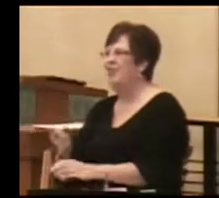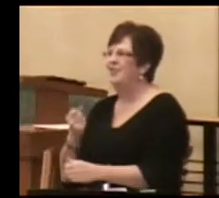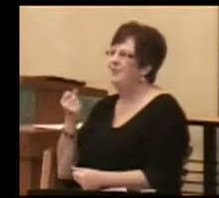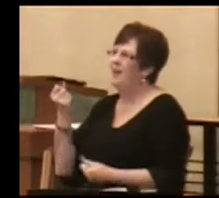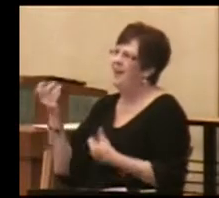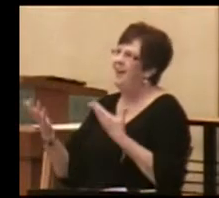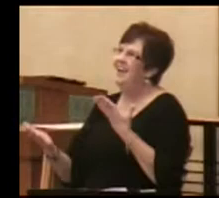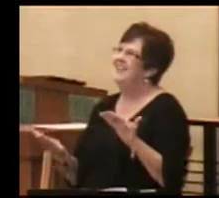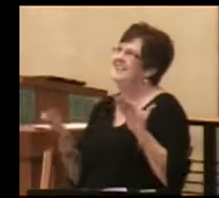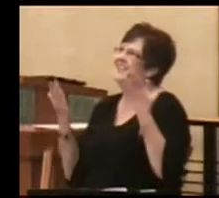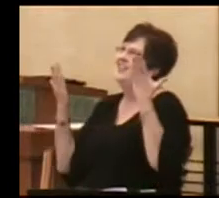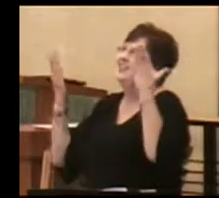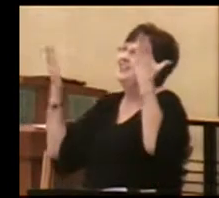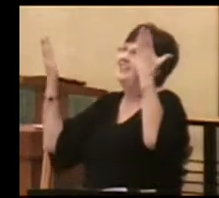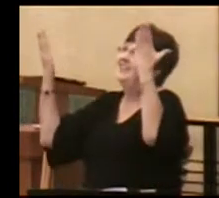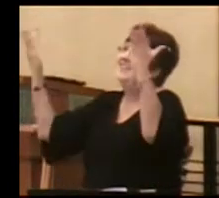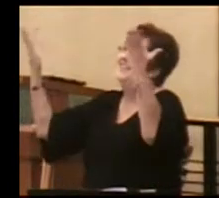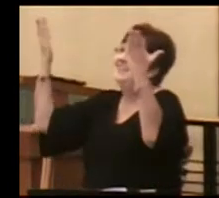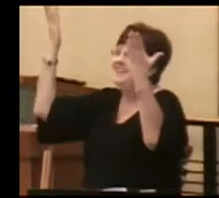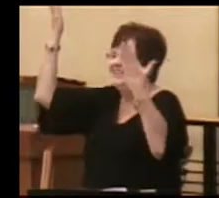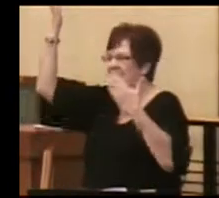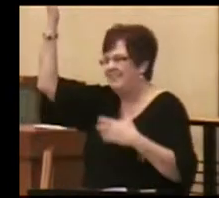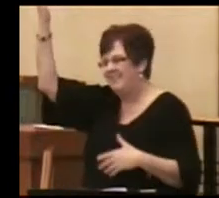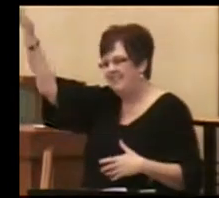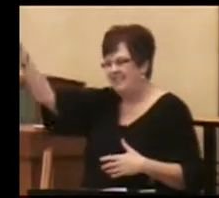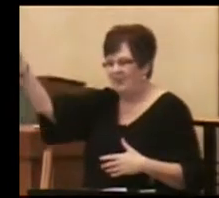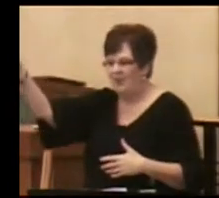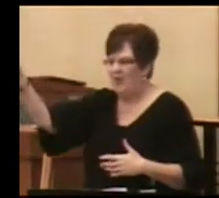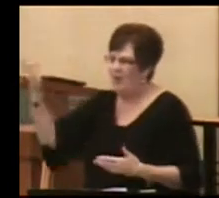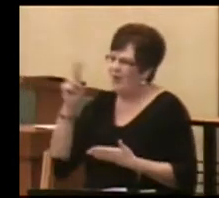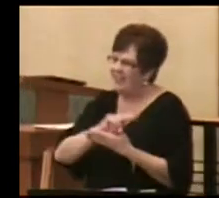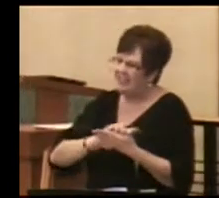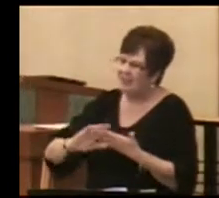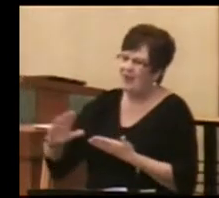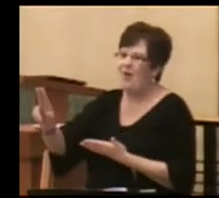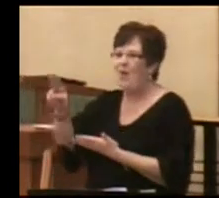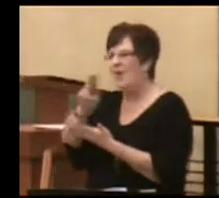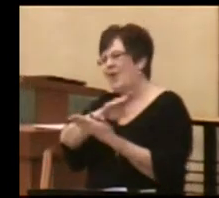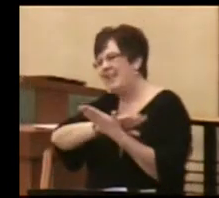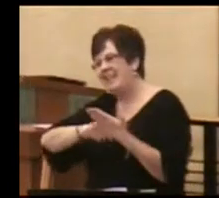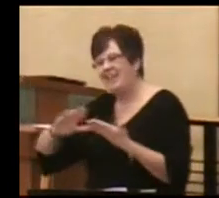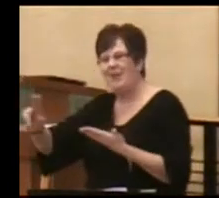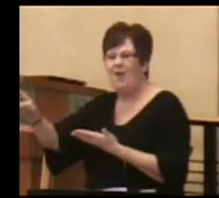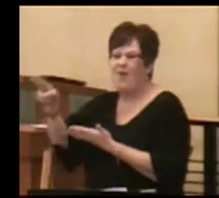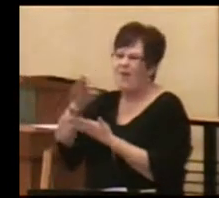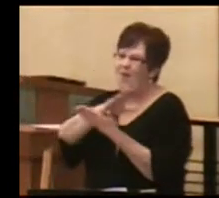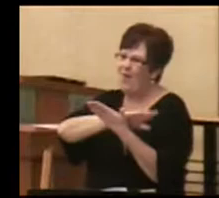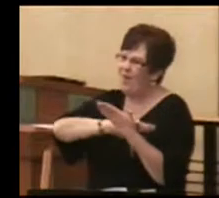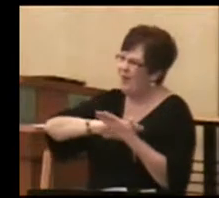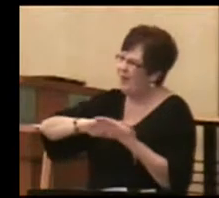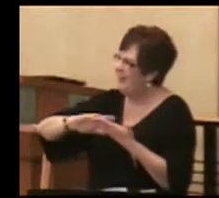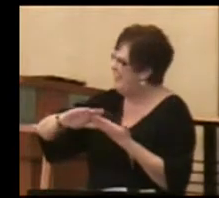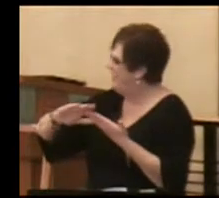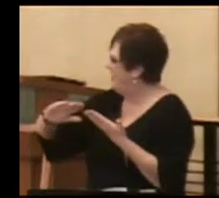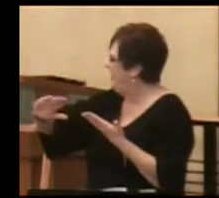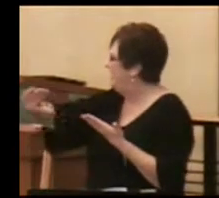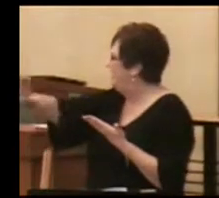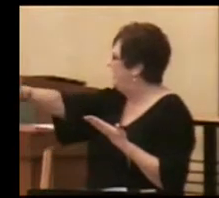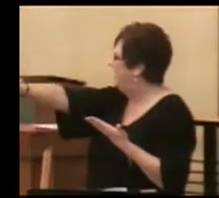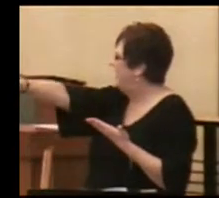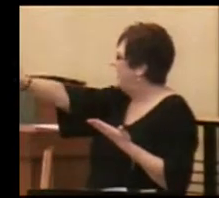shall rise to Thee. Holy, holy, holy,